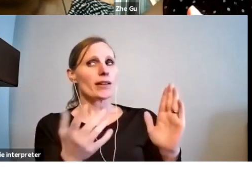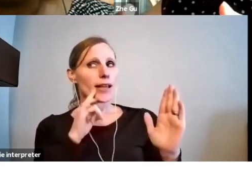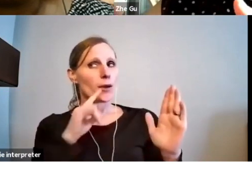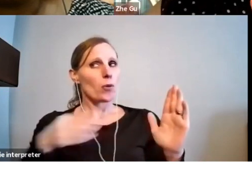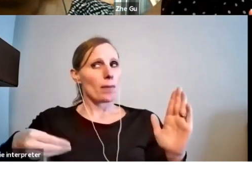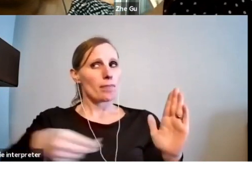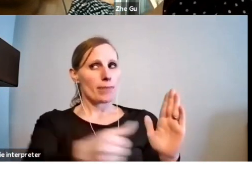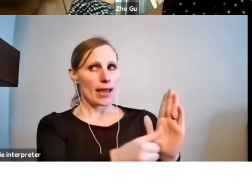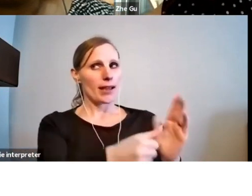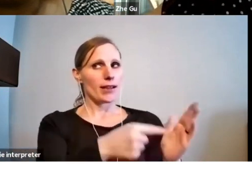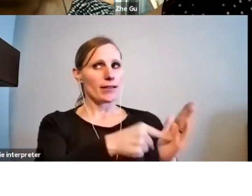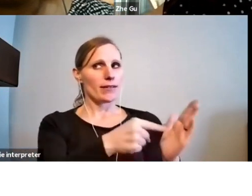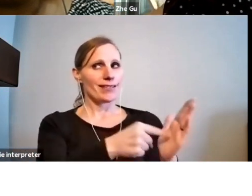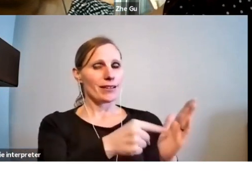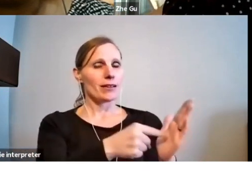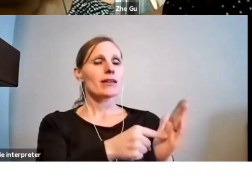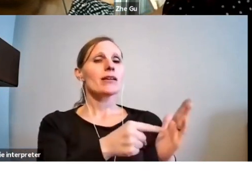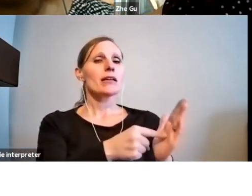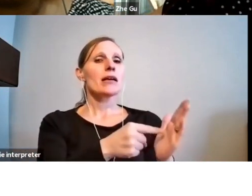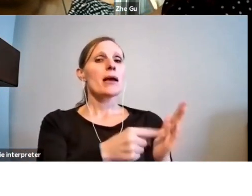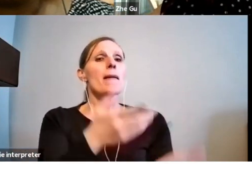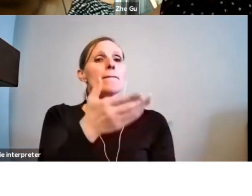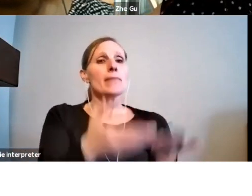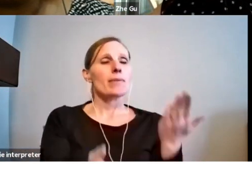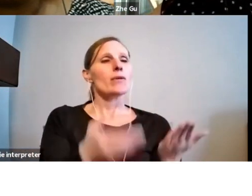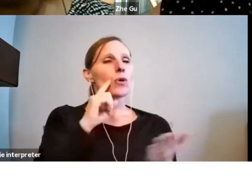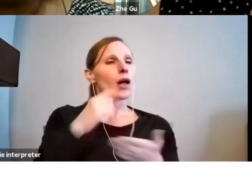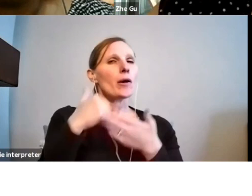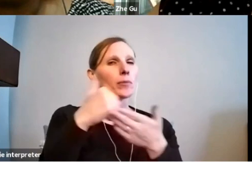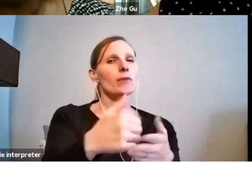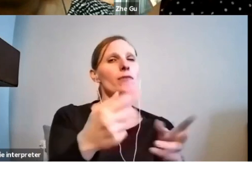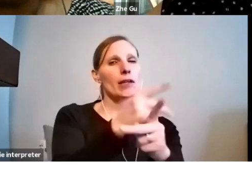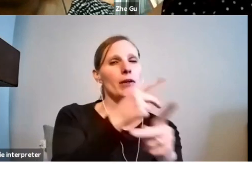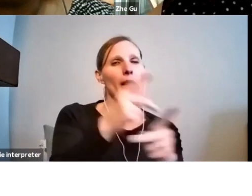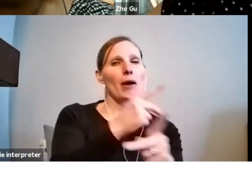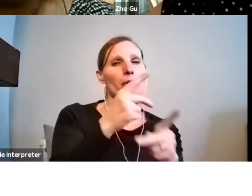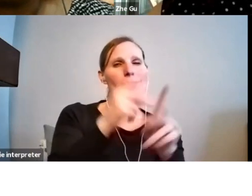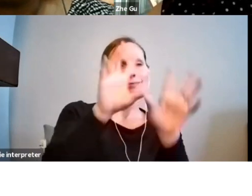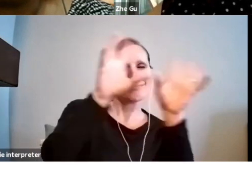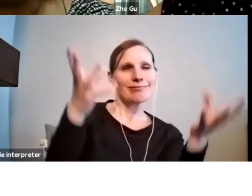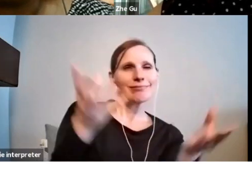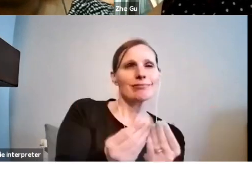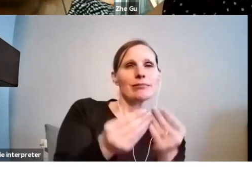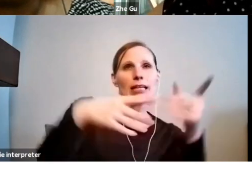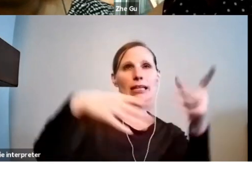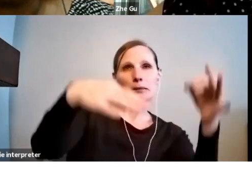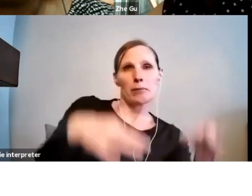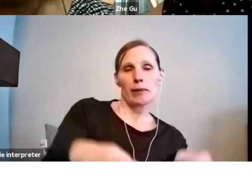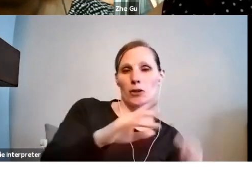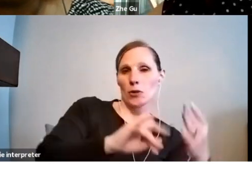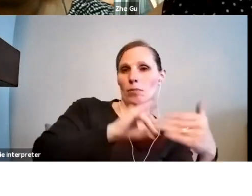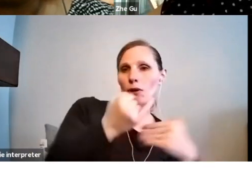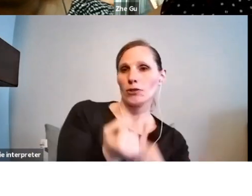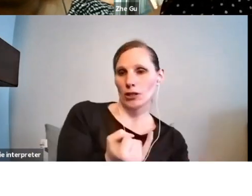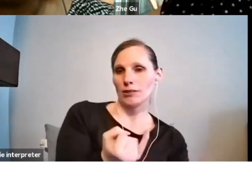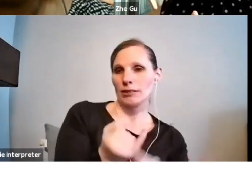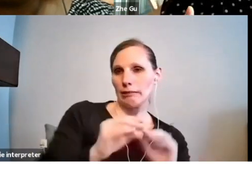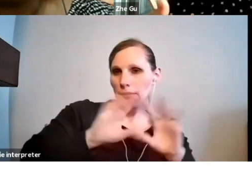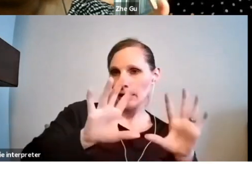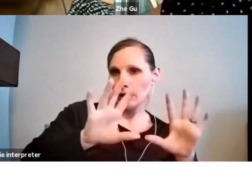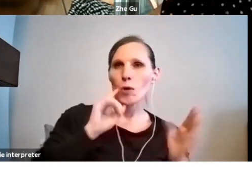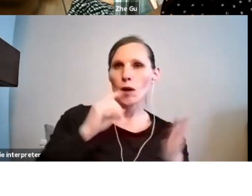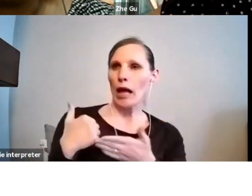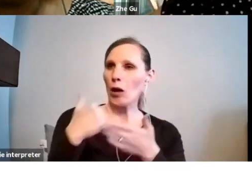that might put some parameters around your project. But generally I would recommend, you know, go with what you are